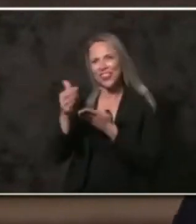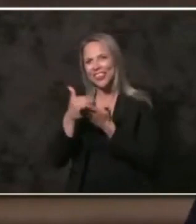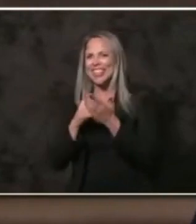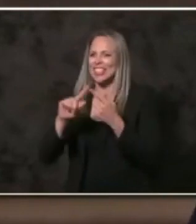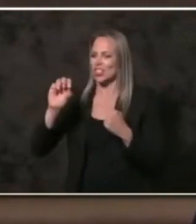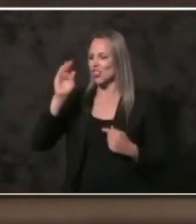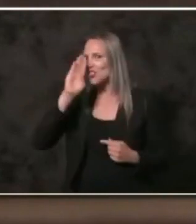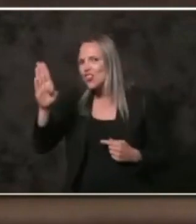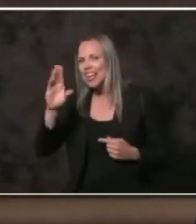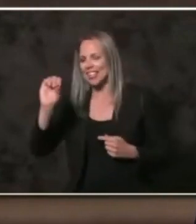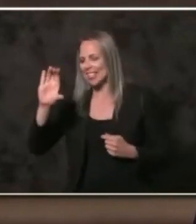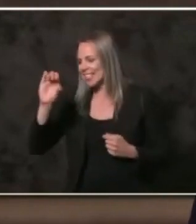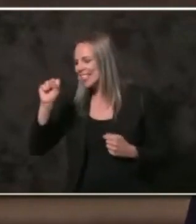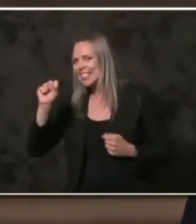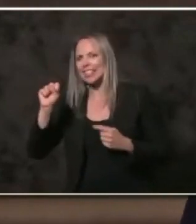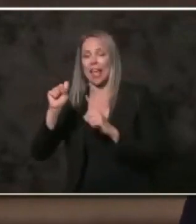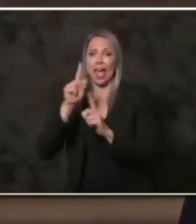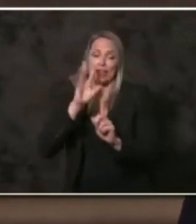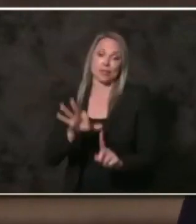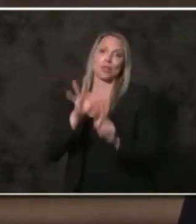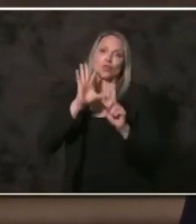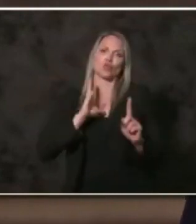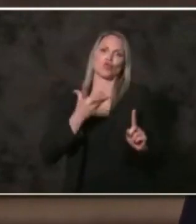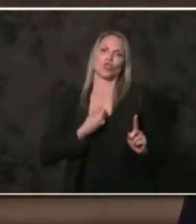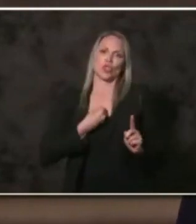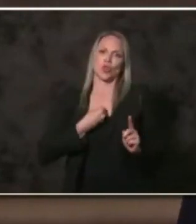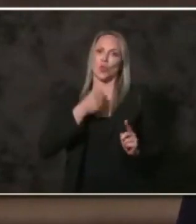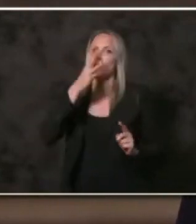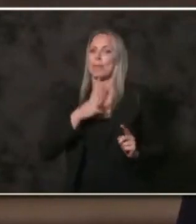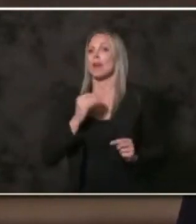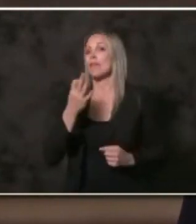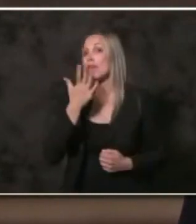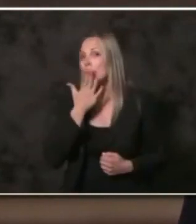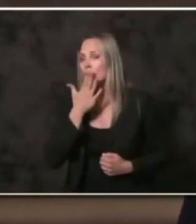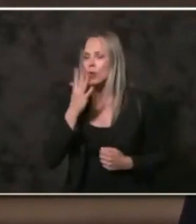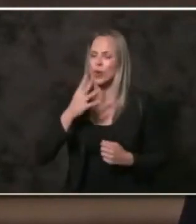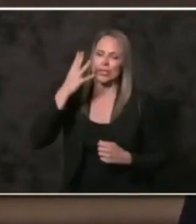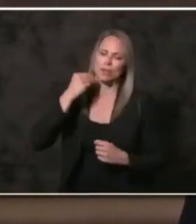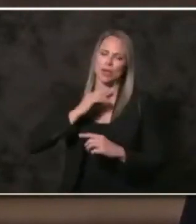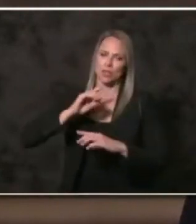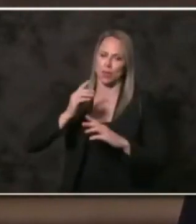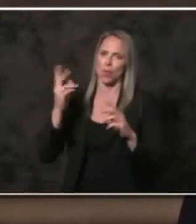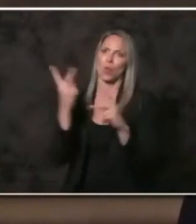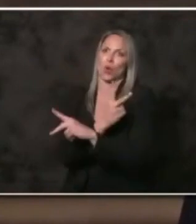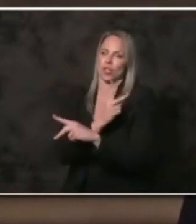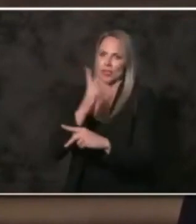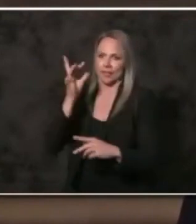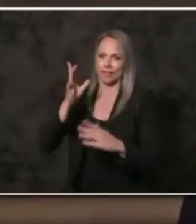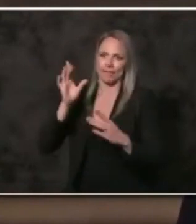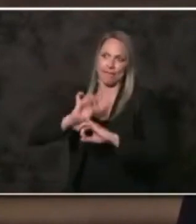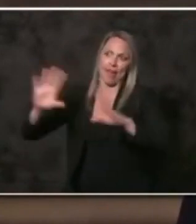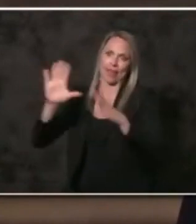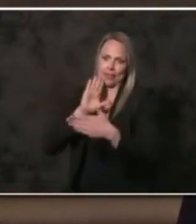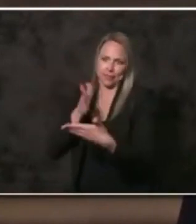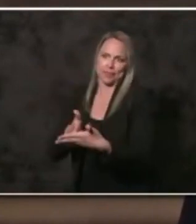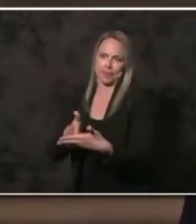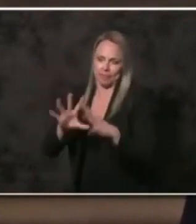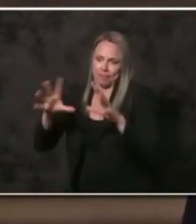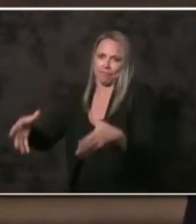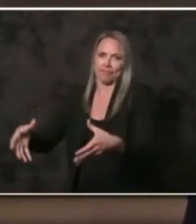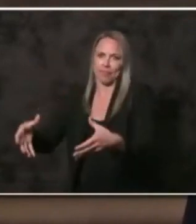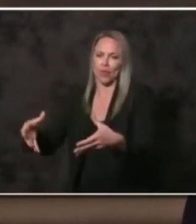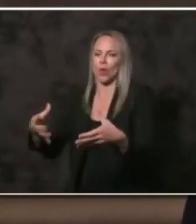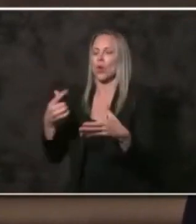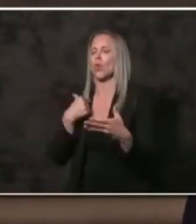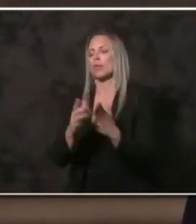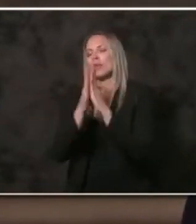cis, and especially transgender women of color who endure the most violence. We pray for an end to